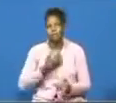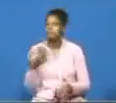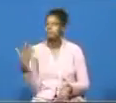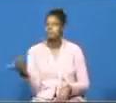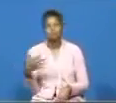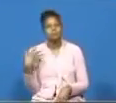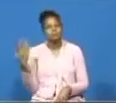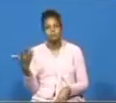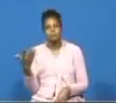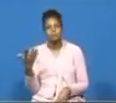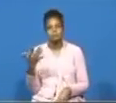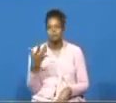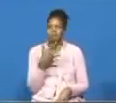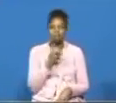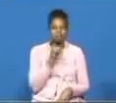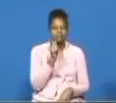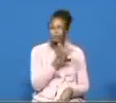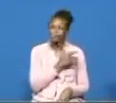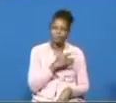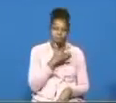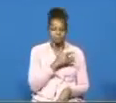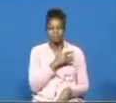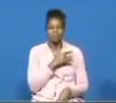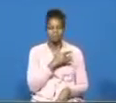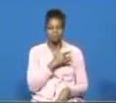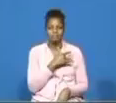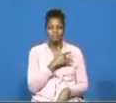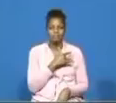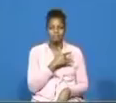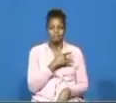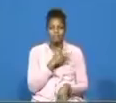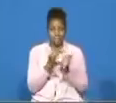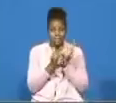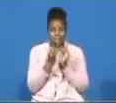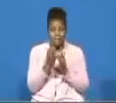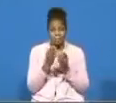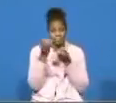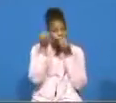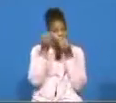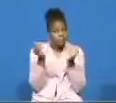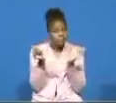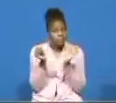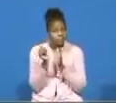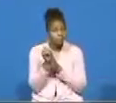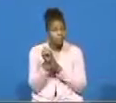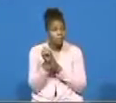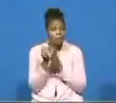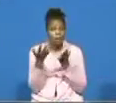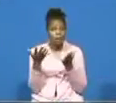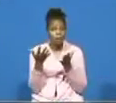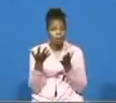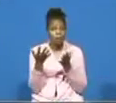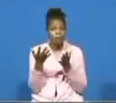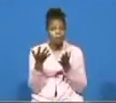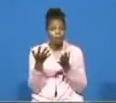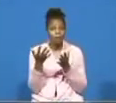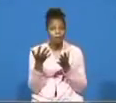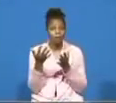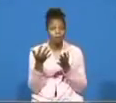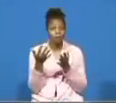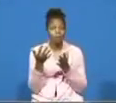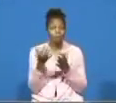ungrateful but the bible tells us here uh that and our soul the bible tells us